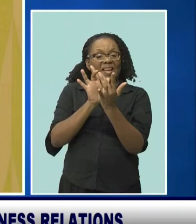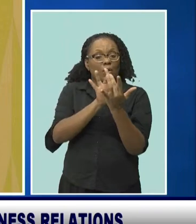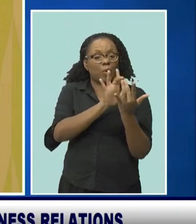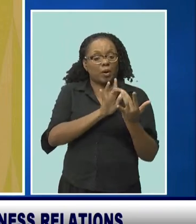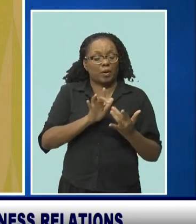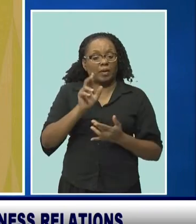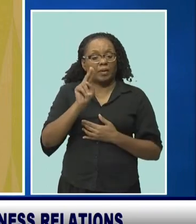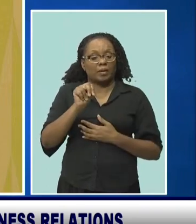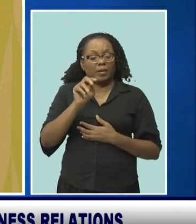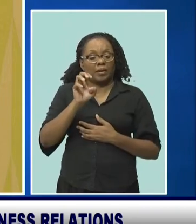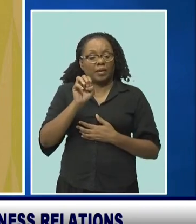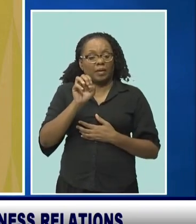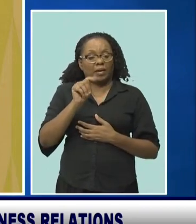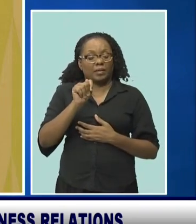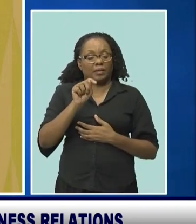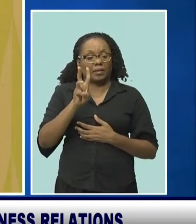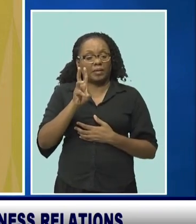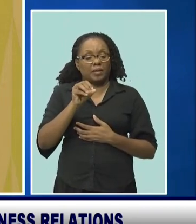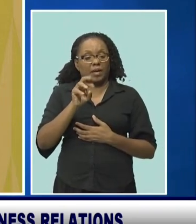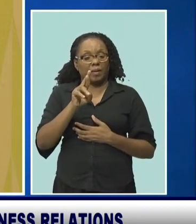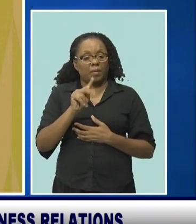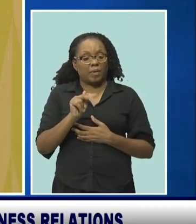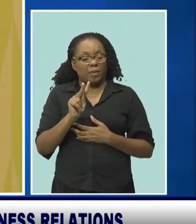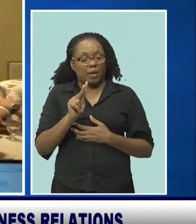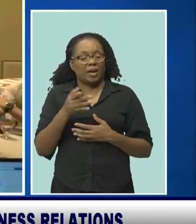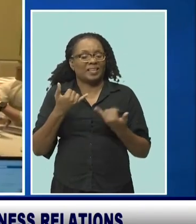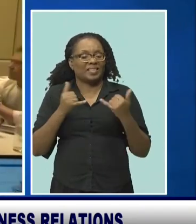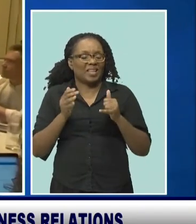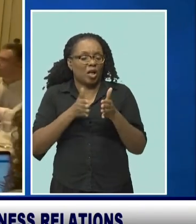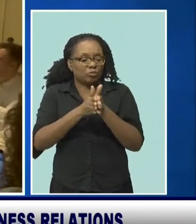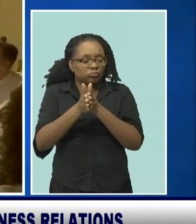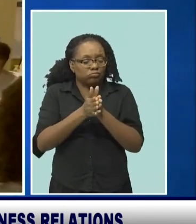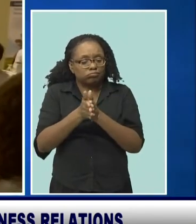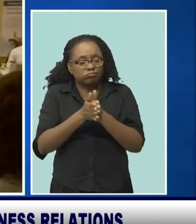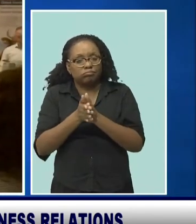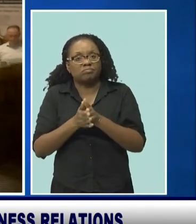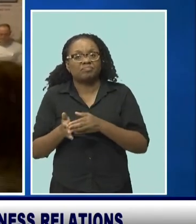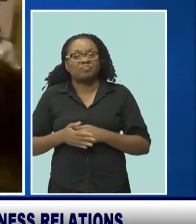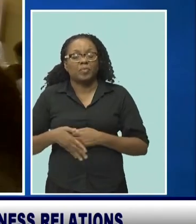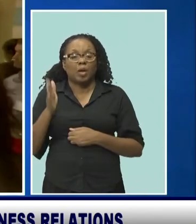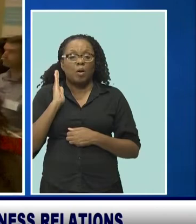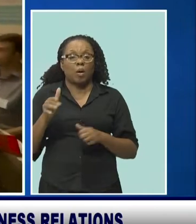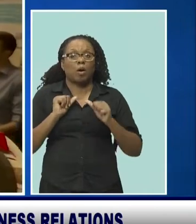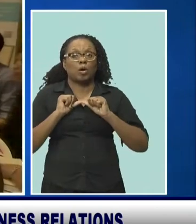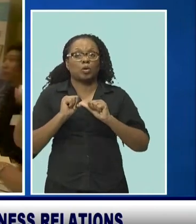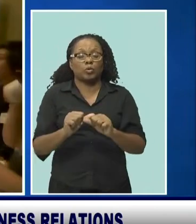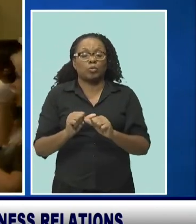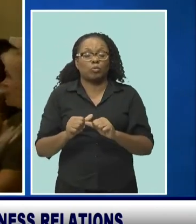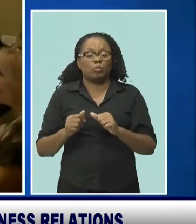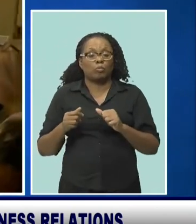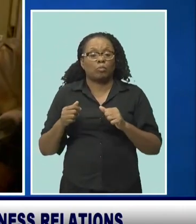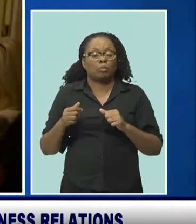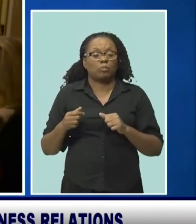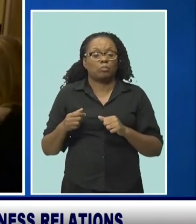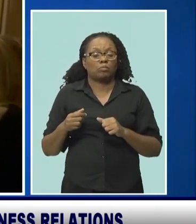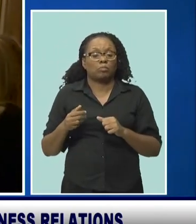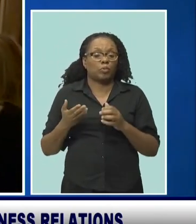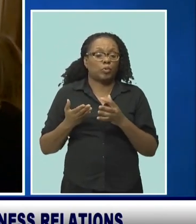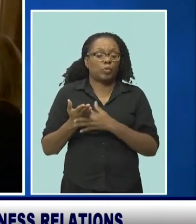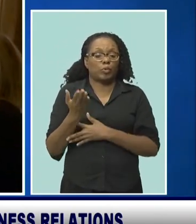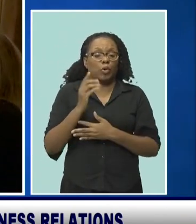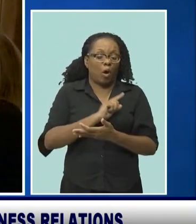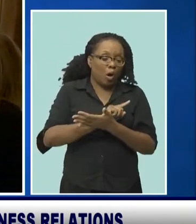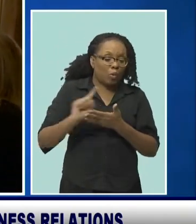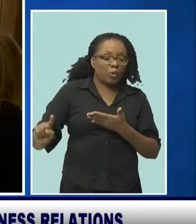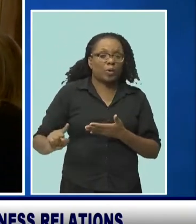that the enthusiasm has not dimmed. And the mission will continue throughout the week with a range of engagements and activities on the